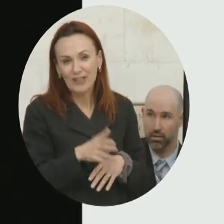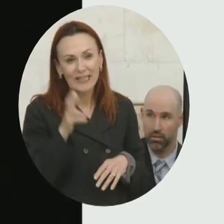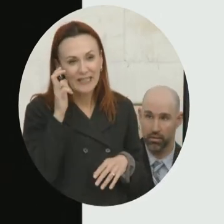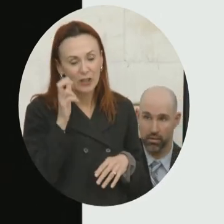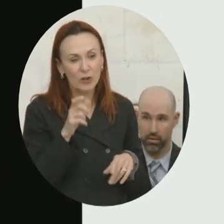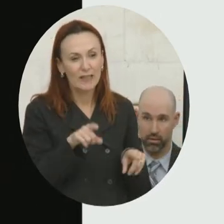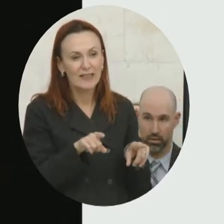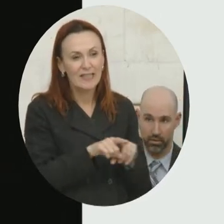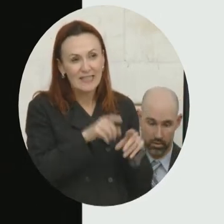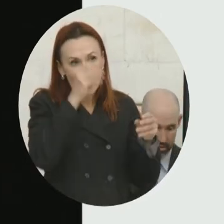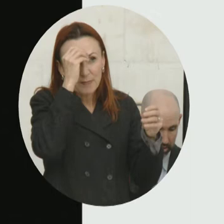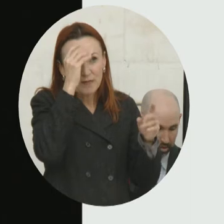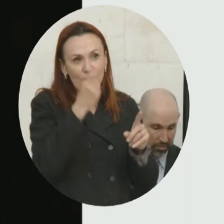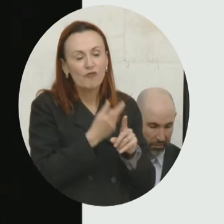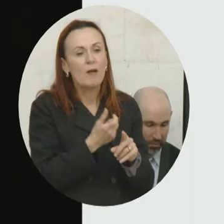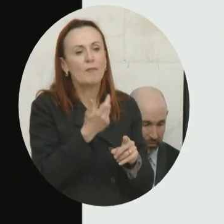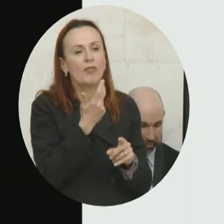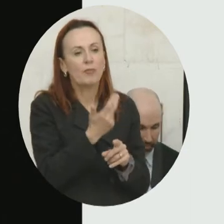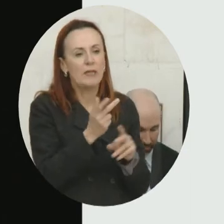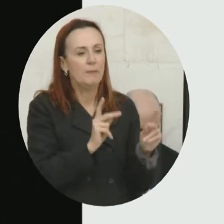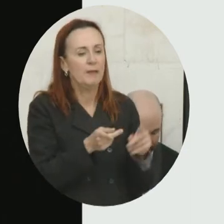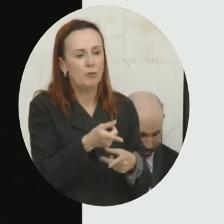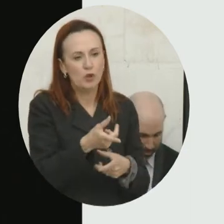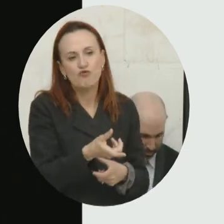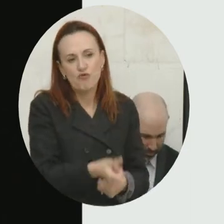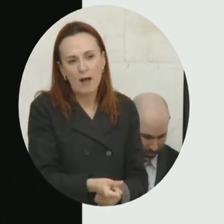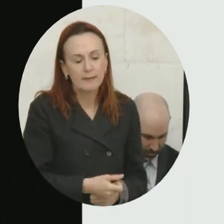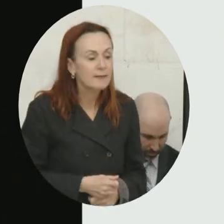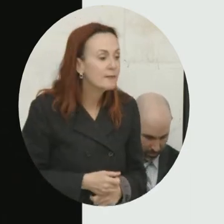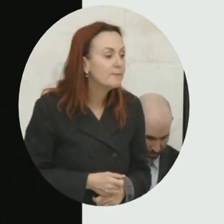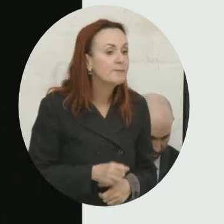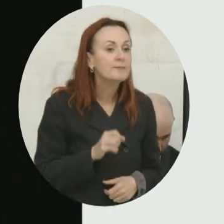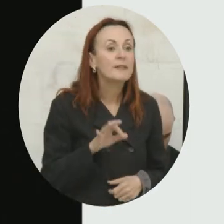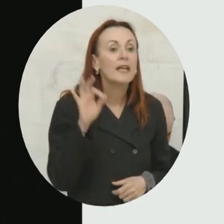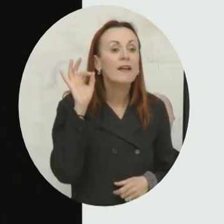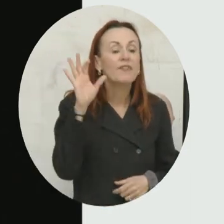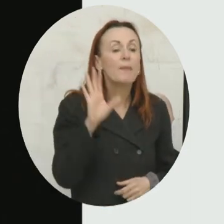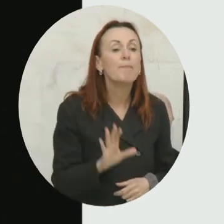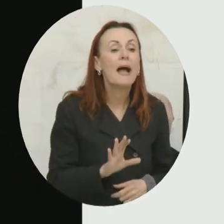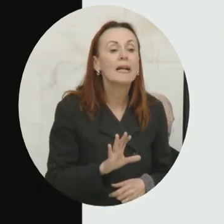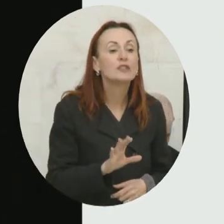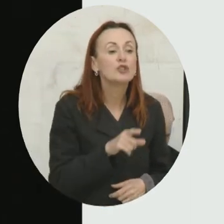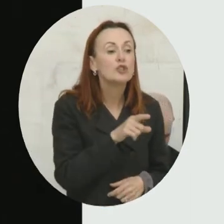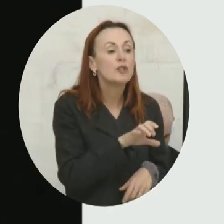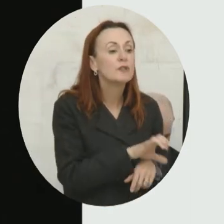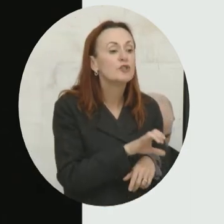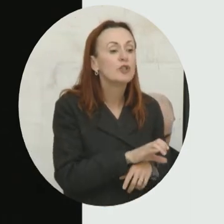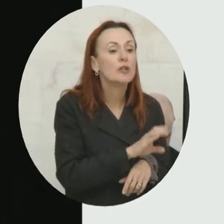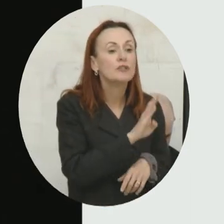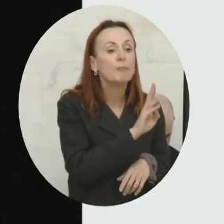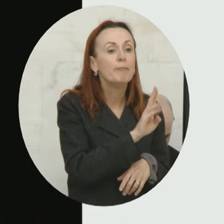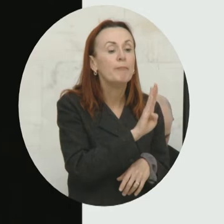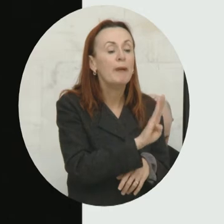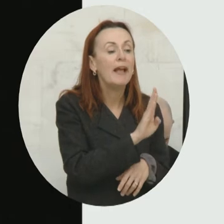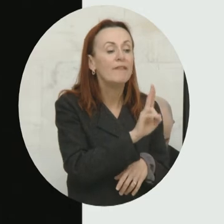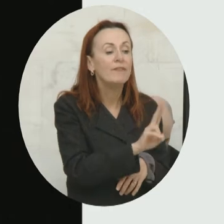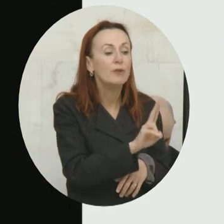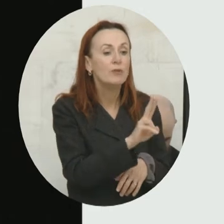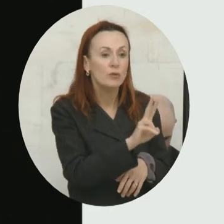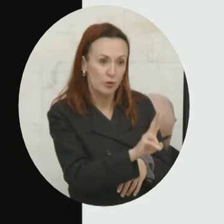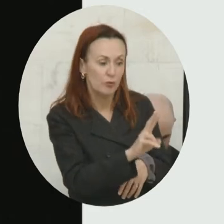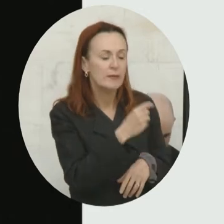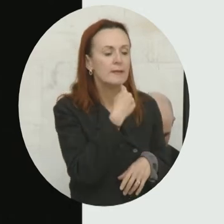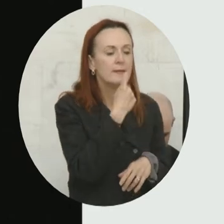from three trusted sources. So if the pastor at a church in the Bayview tells the residents, you need to get ready, if the